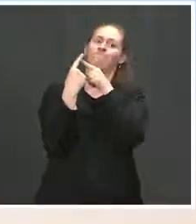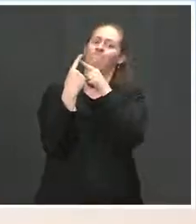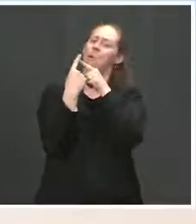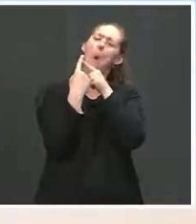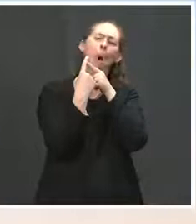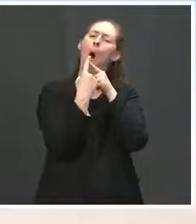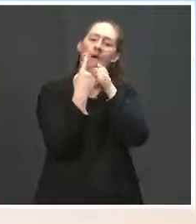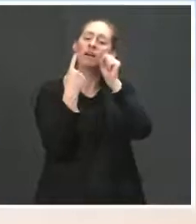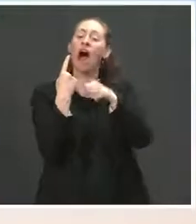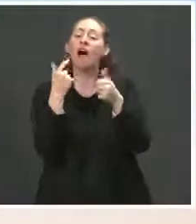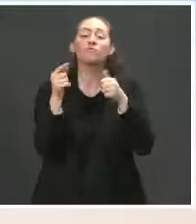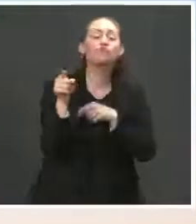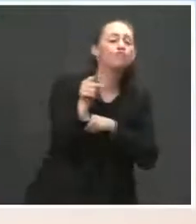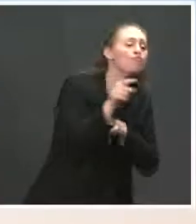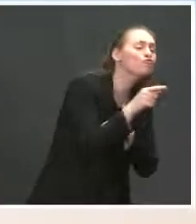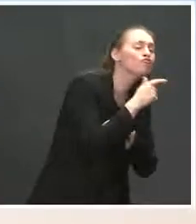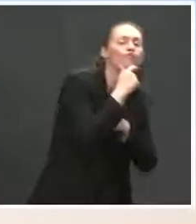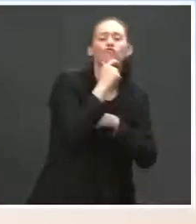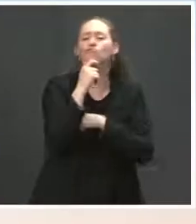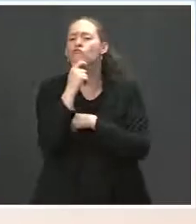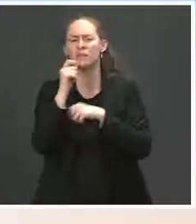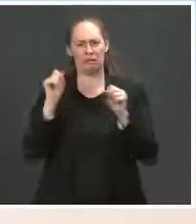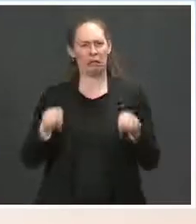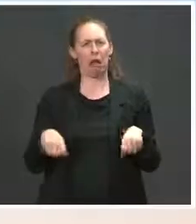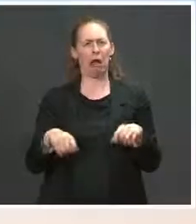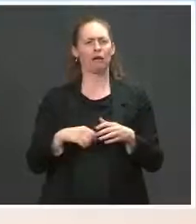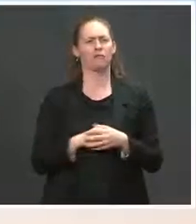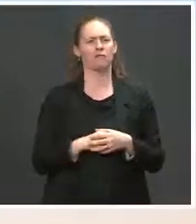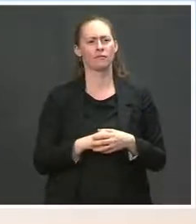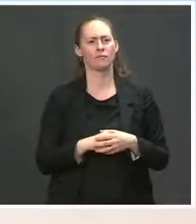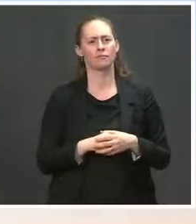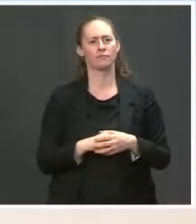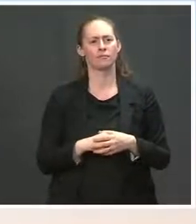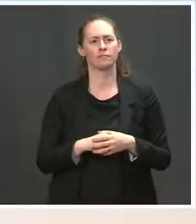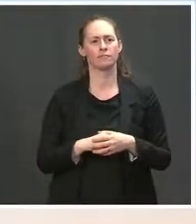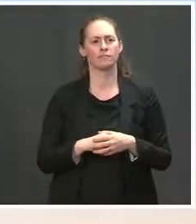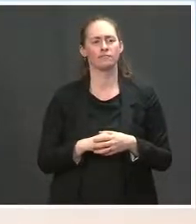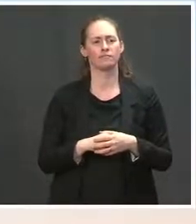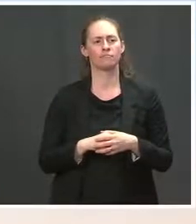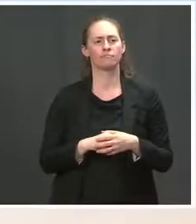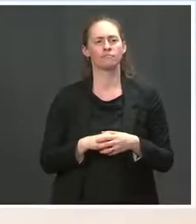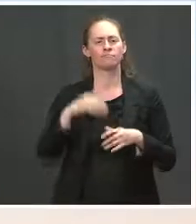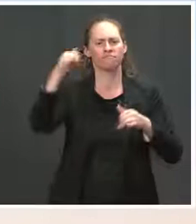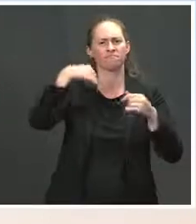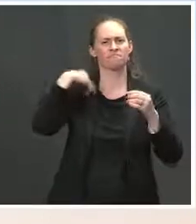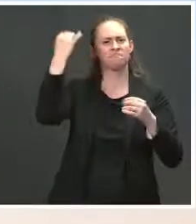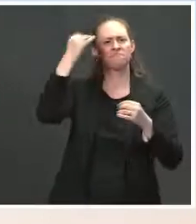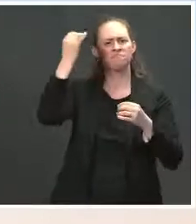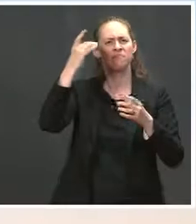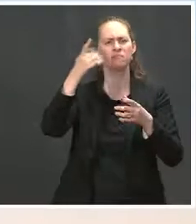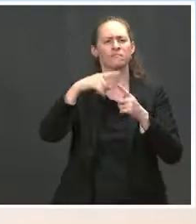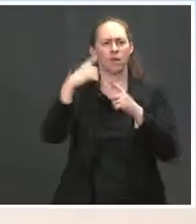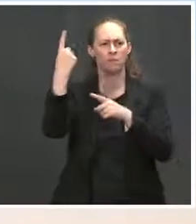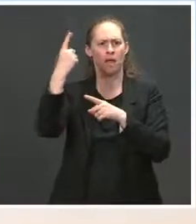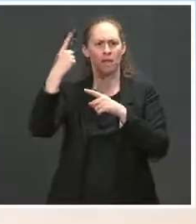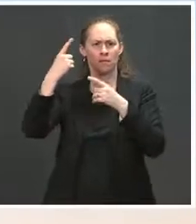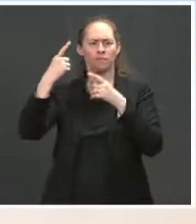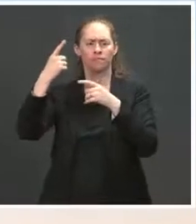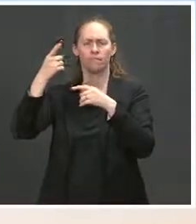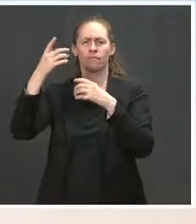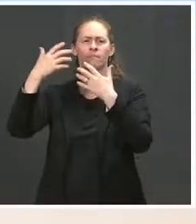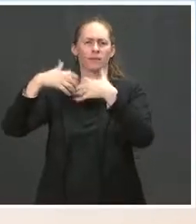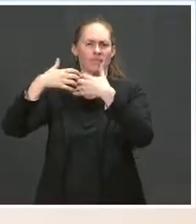sorry, I've got one more question. On this emergent facility in Baltimore that, of course, has been plagued with issues, it seems like. And now U.S.